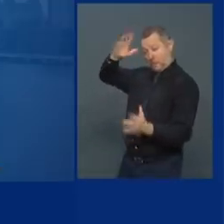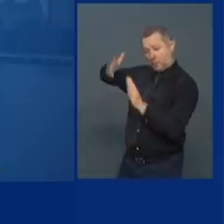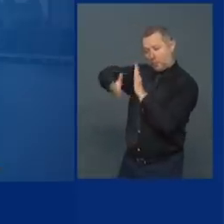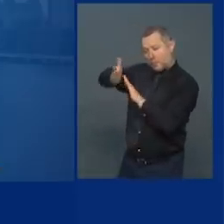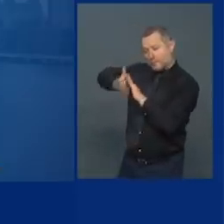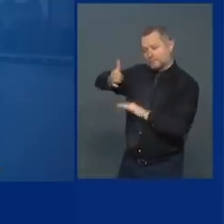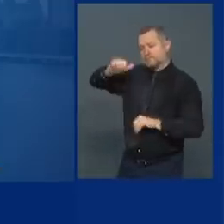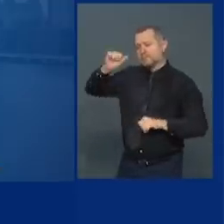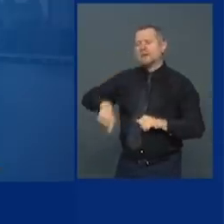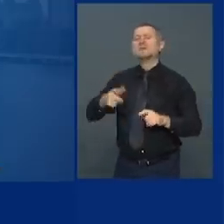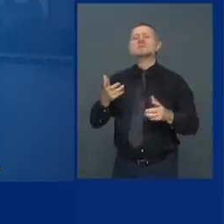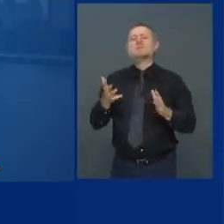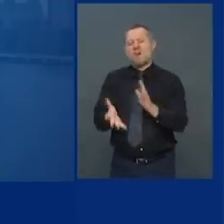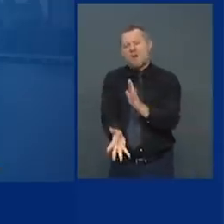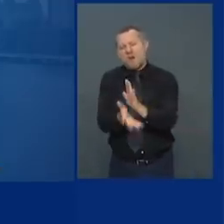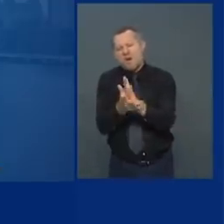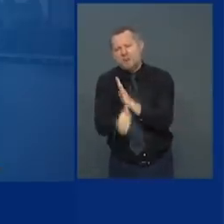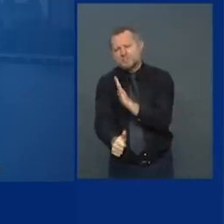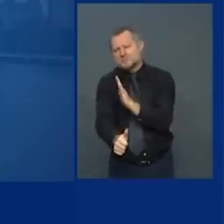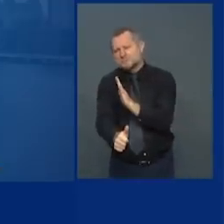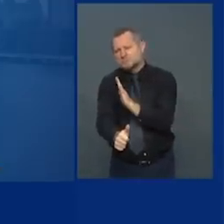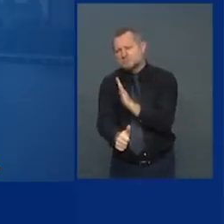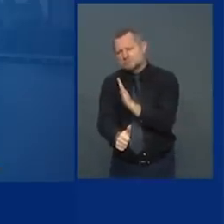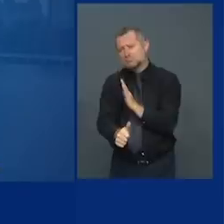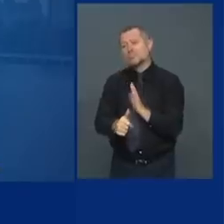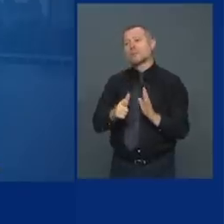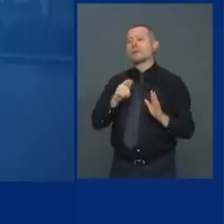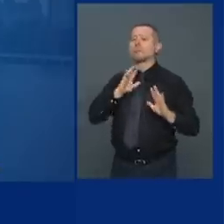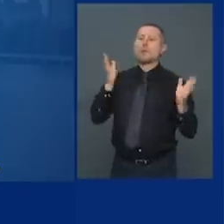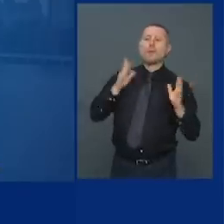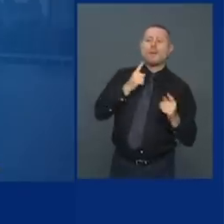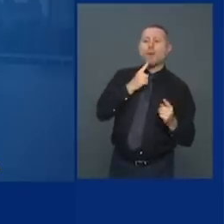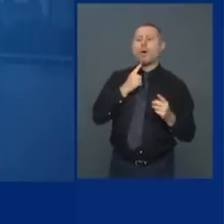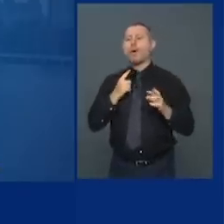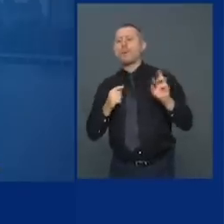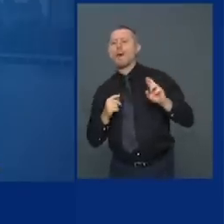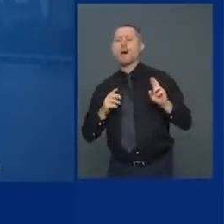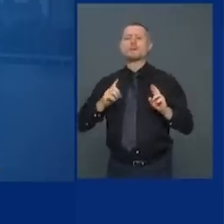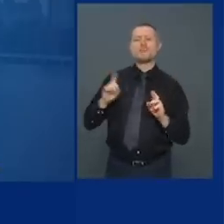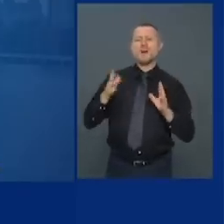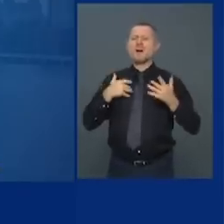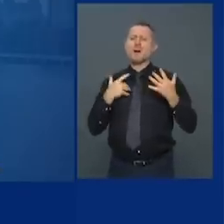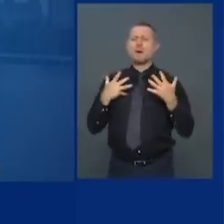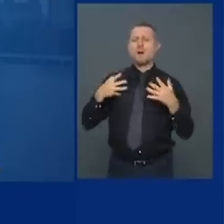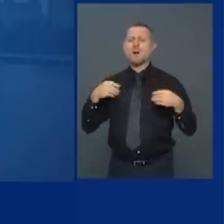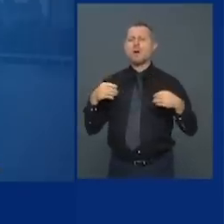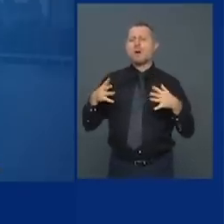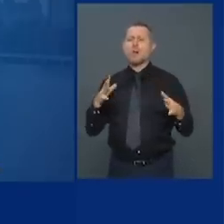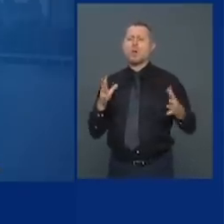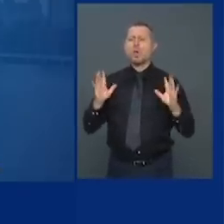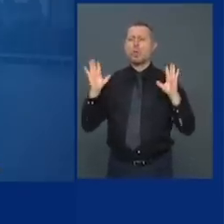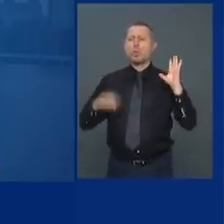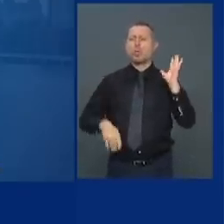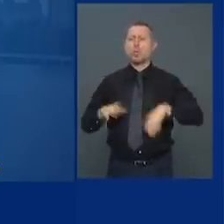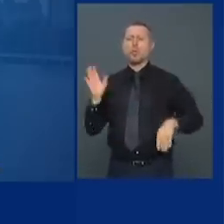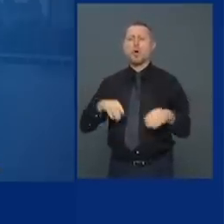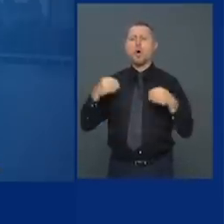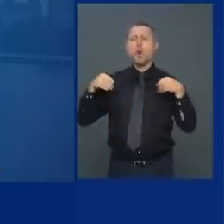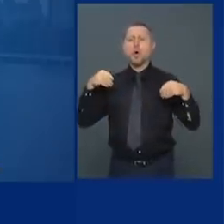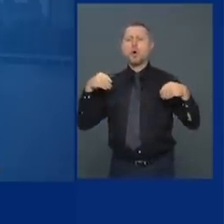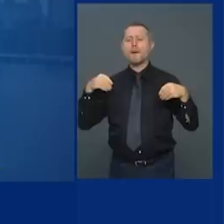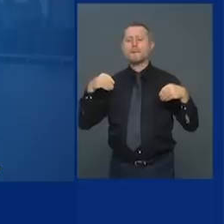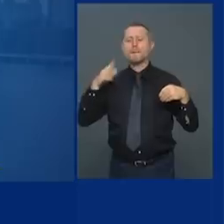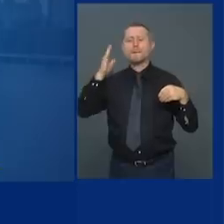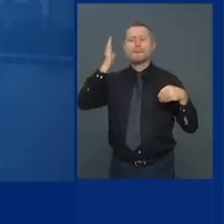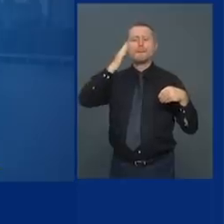about rhetoric and giving speeches and slogans. Do your job. You have a job.